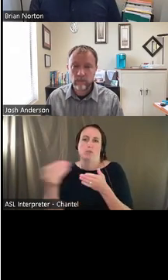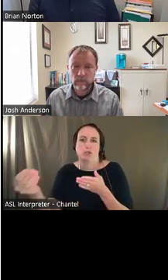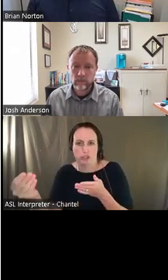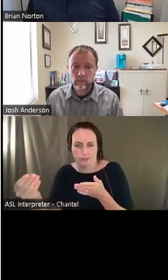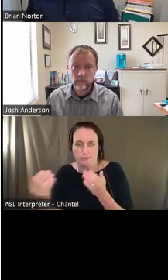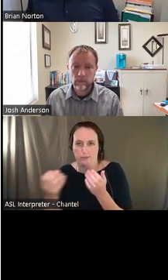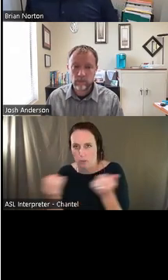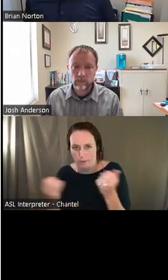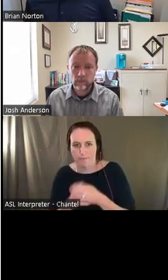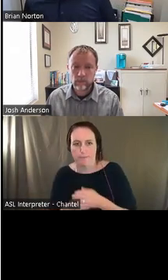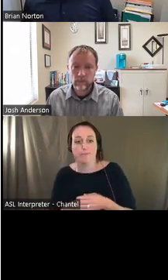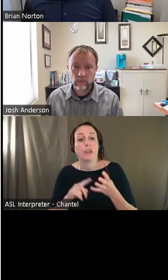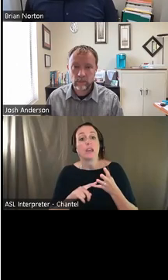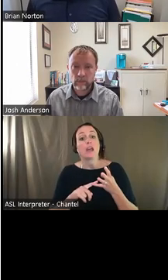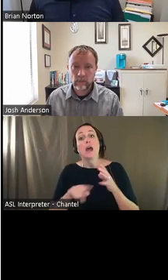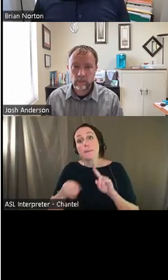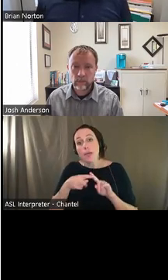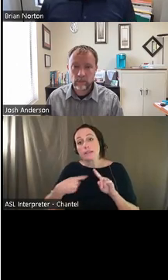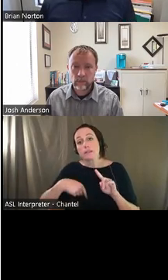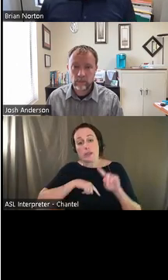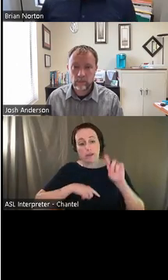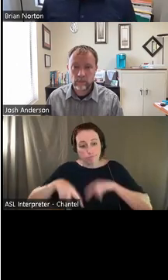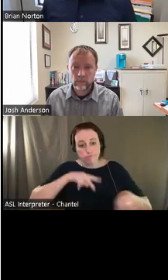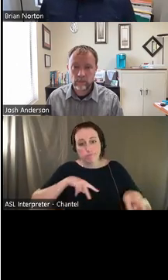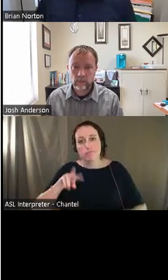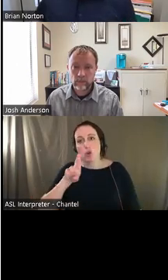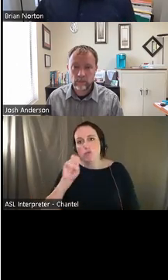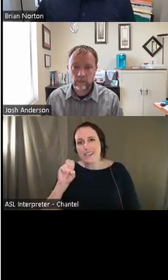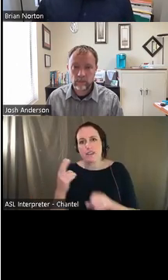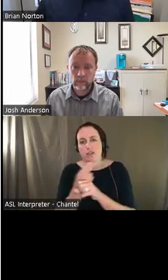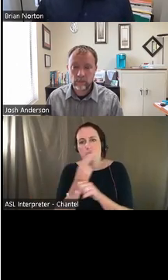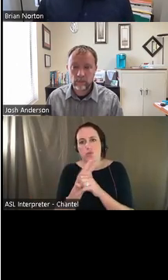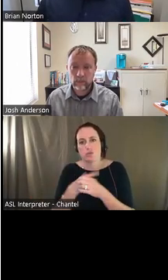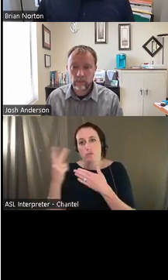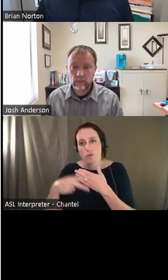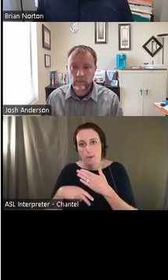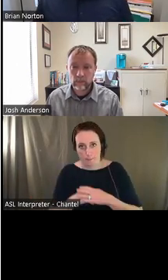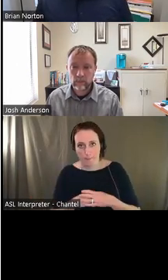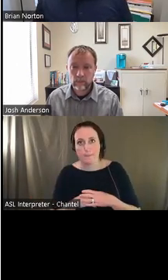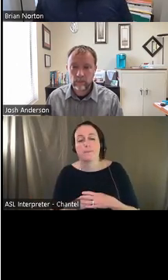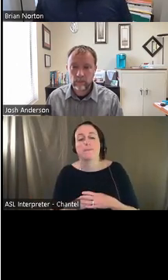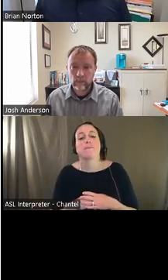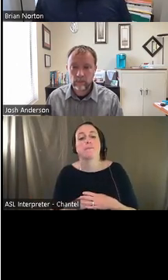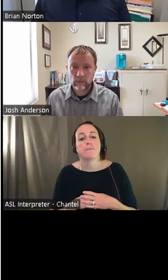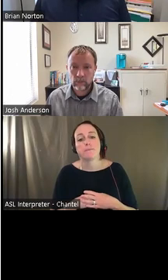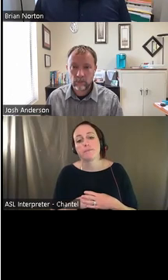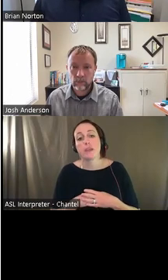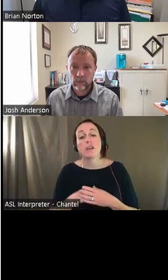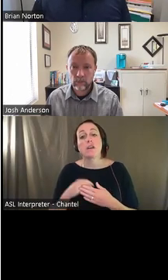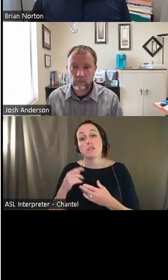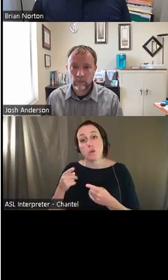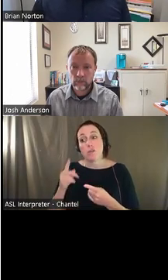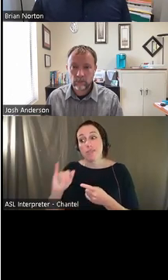also operate reuse programs. Um, so reuse programs, um, basically, you know, they might take in donated,